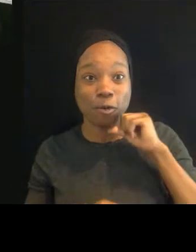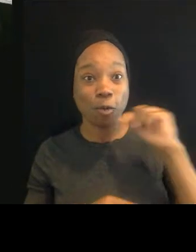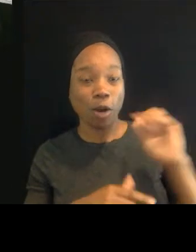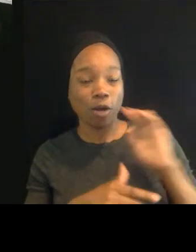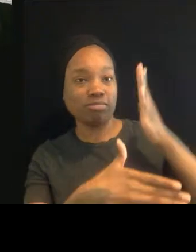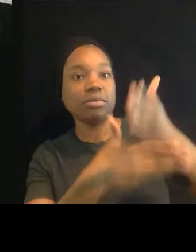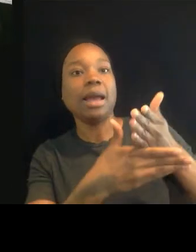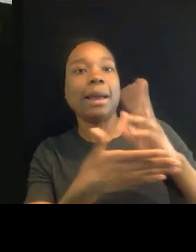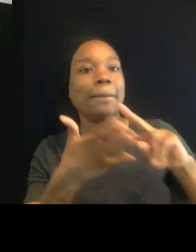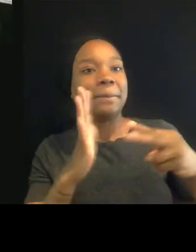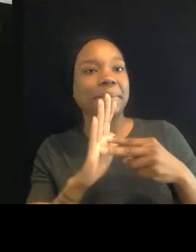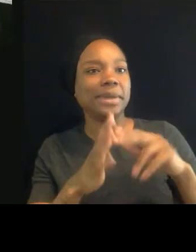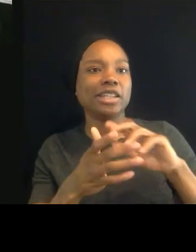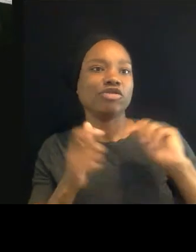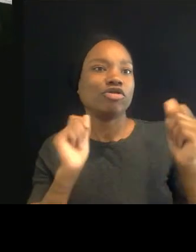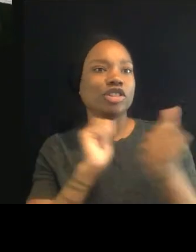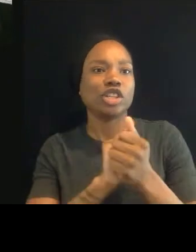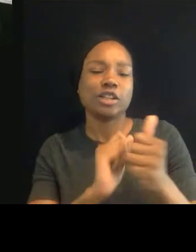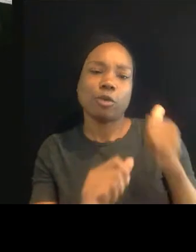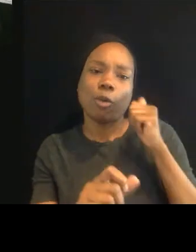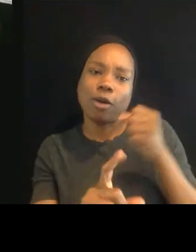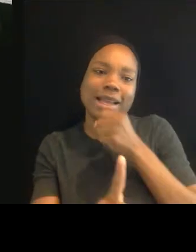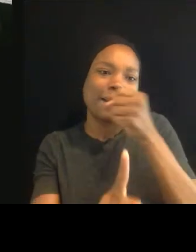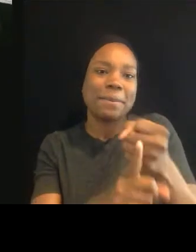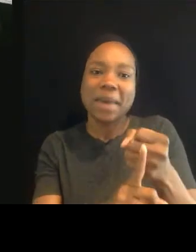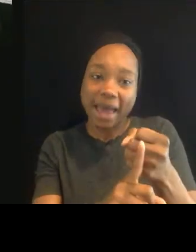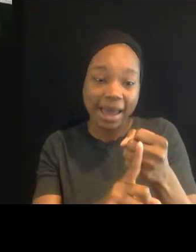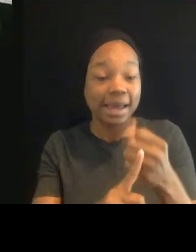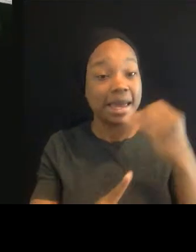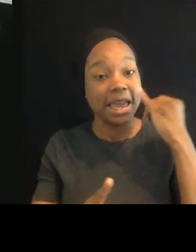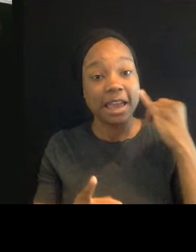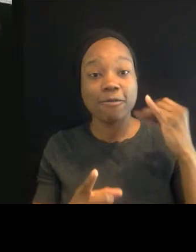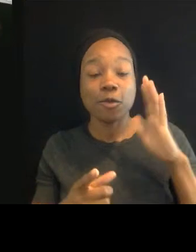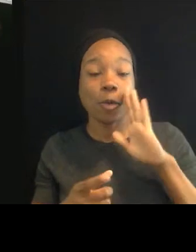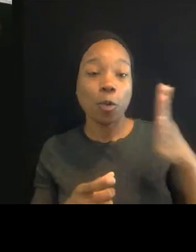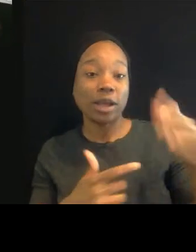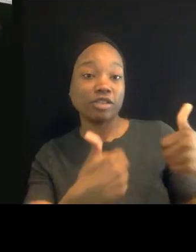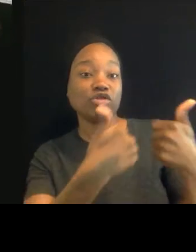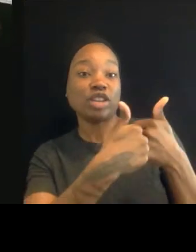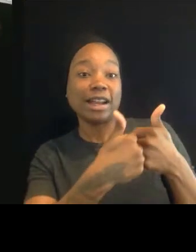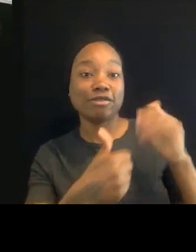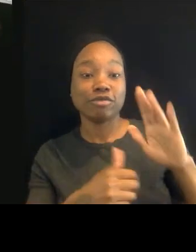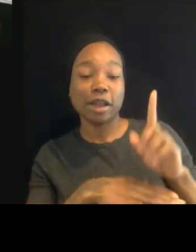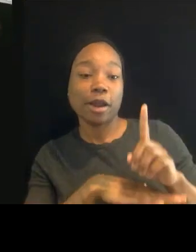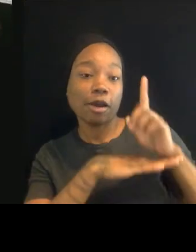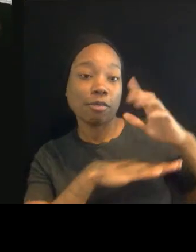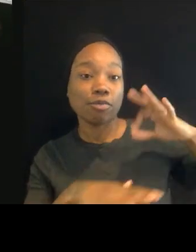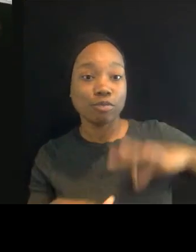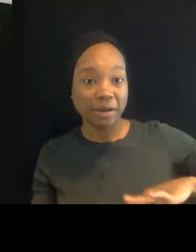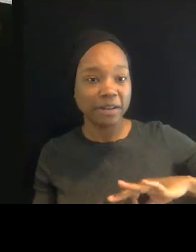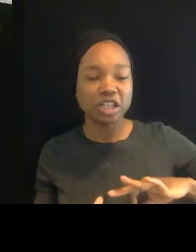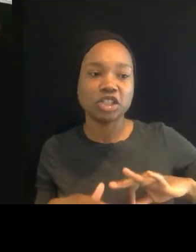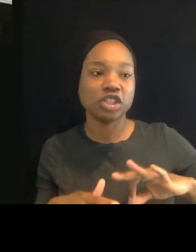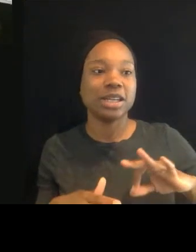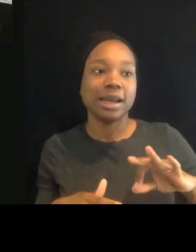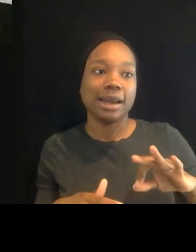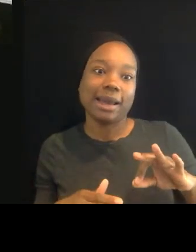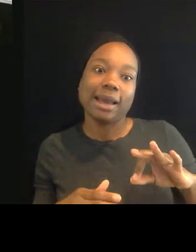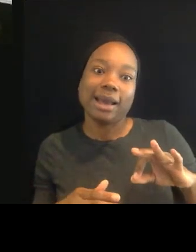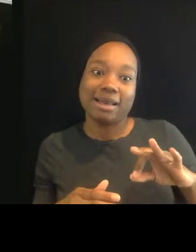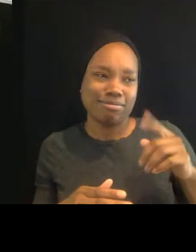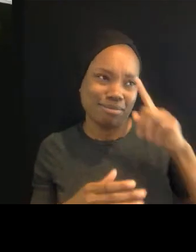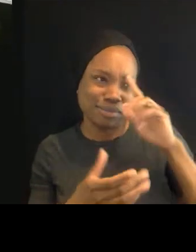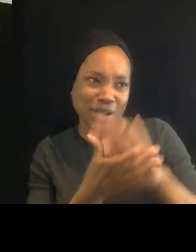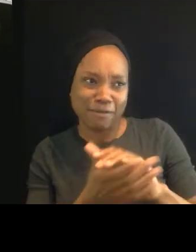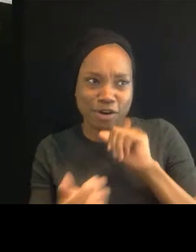that's going to rock the privileged boat, whether or not you believe you're racist or not, you benefit from it, is going to be met with pushback, and